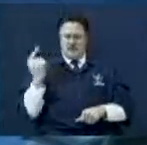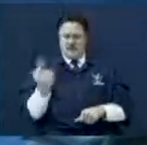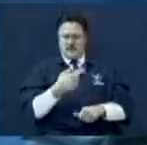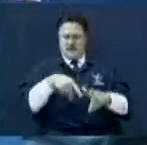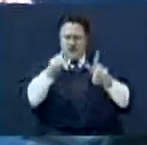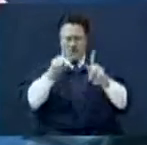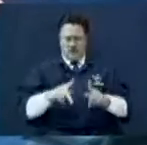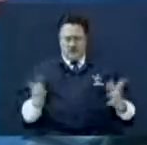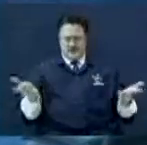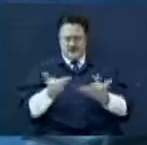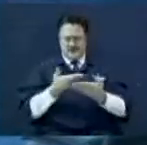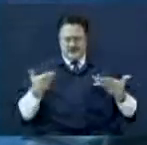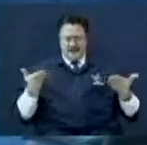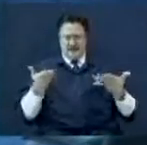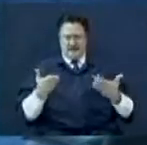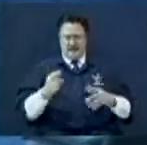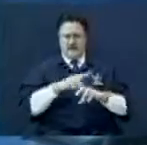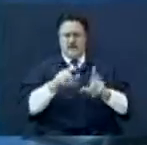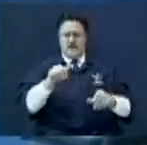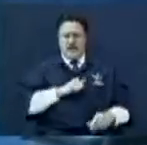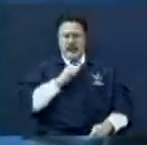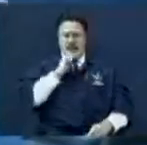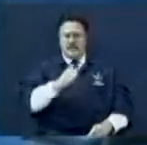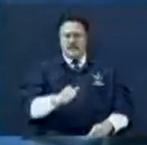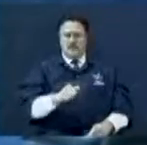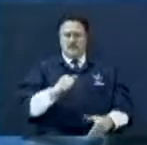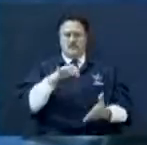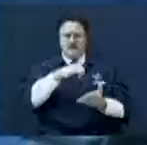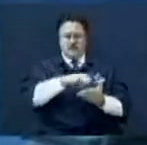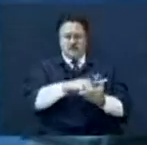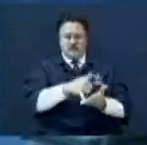Friday. The preachers are both off, but I'm here. I'm answering the phone.